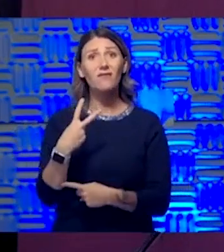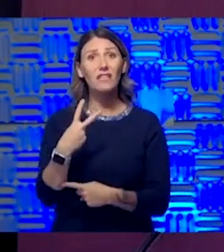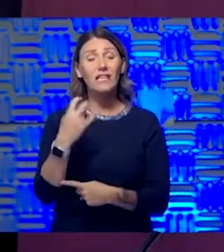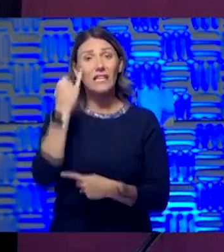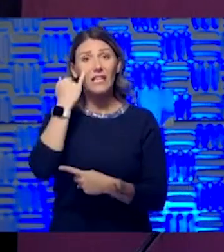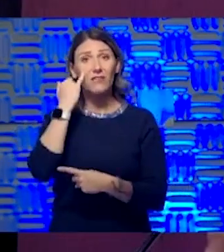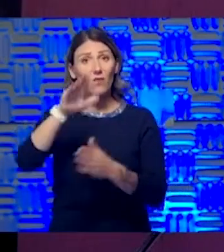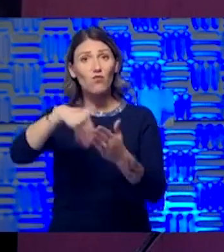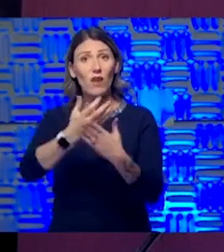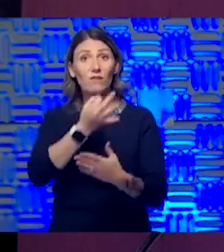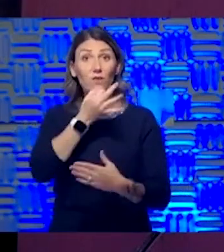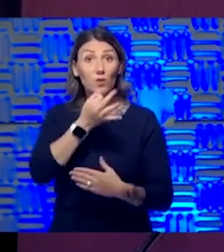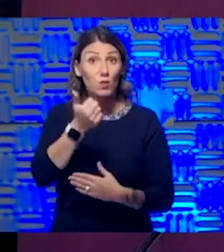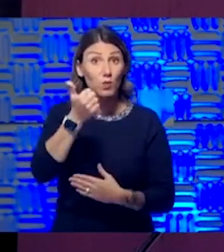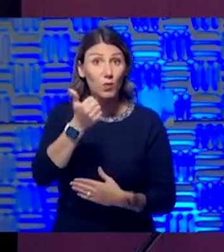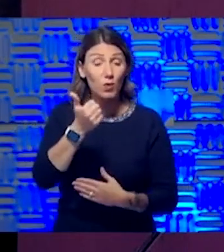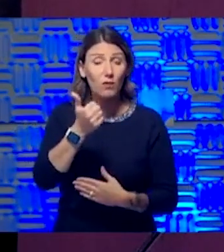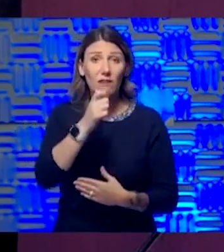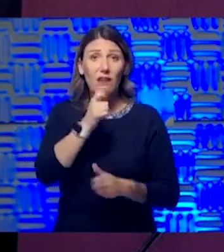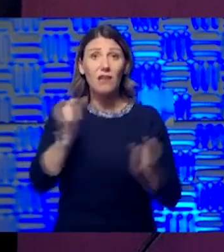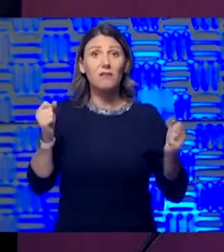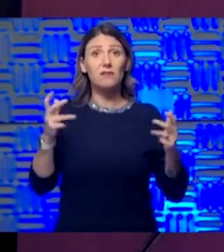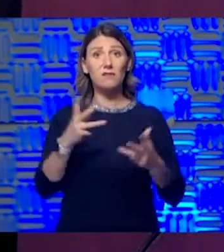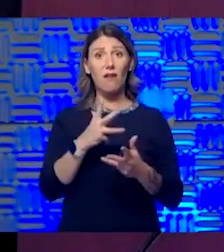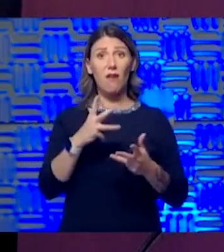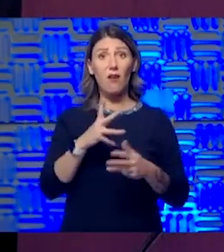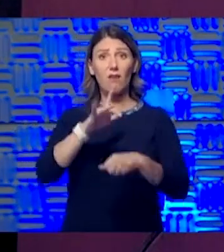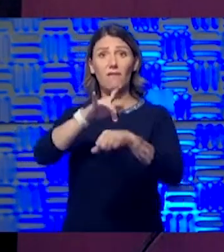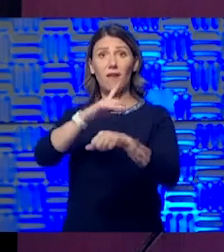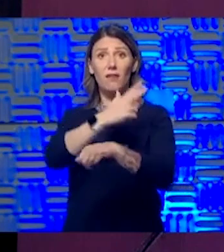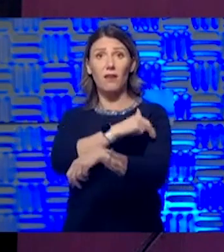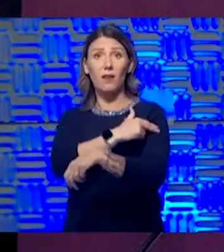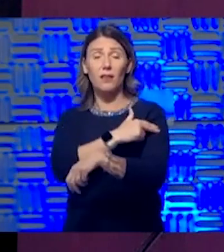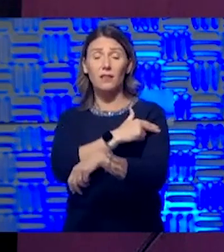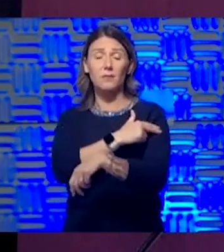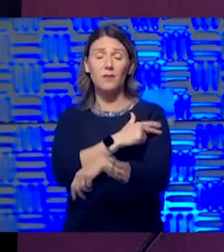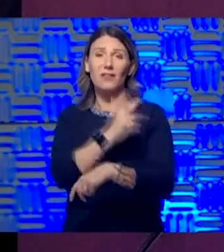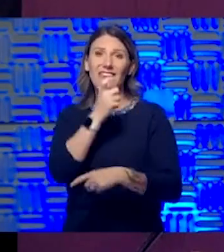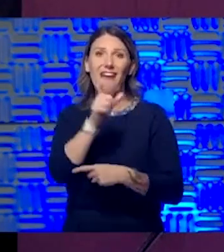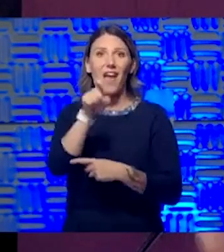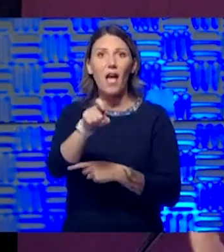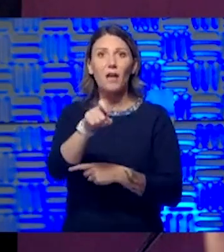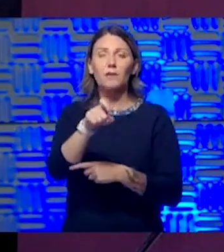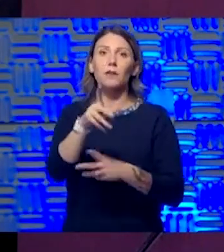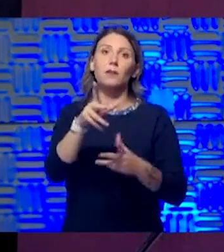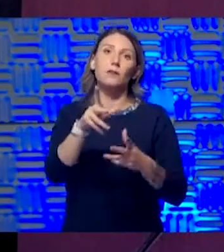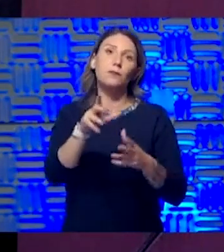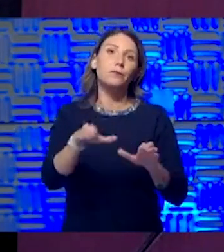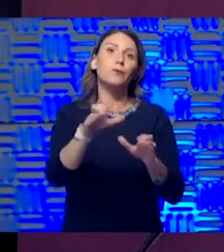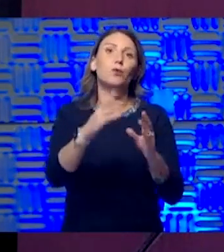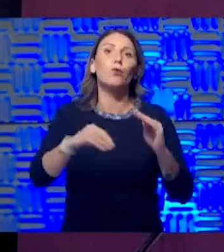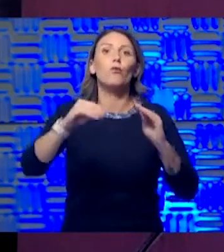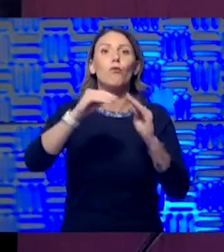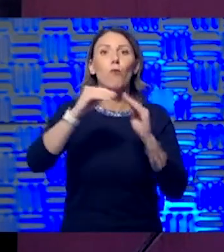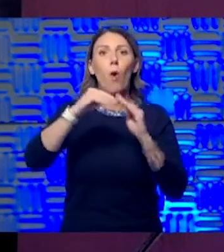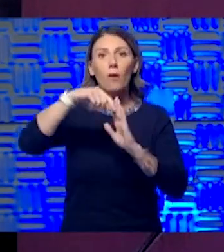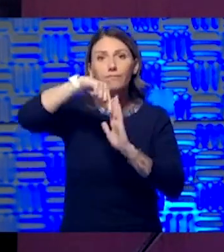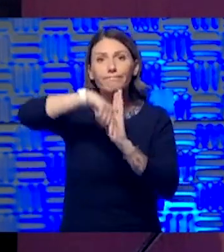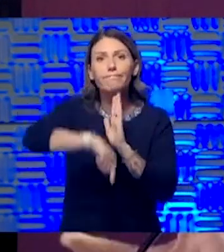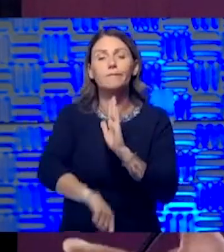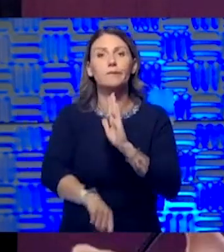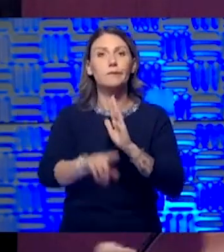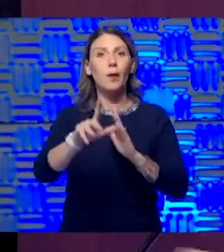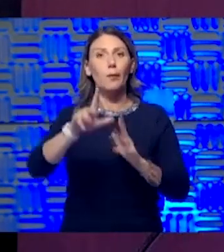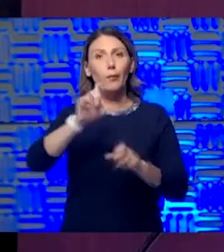they come sooner and not had this fear, we wouldn't have had to go through the extraordinary lengths we did to try to preserve life. And,